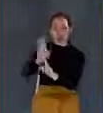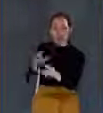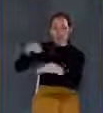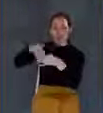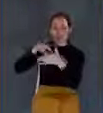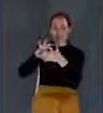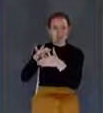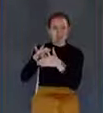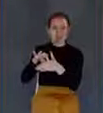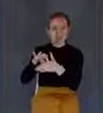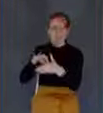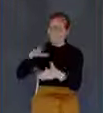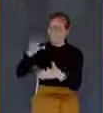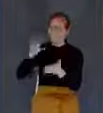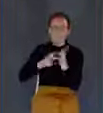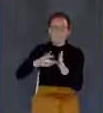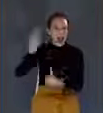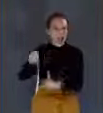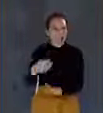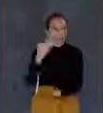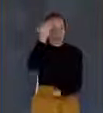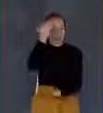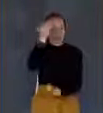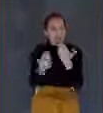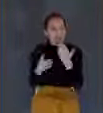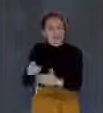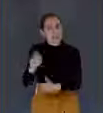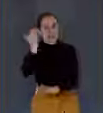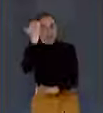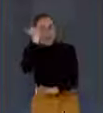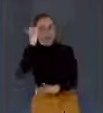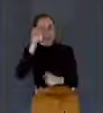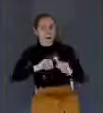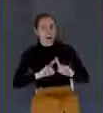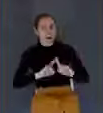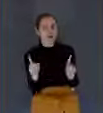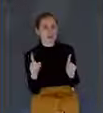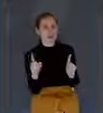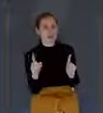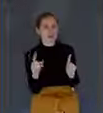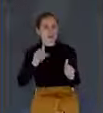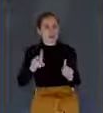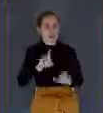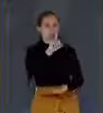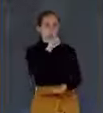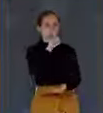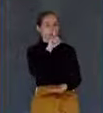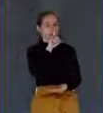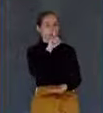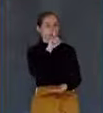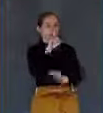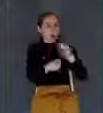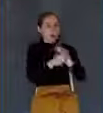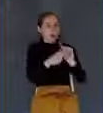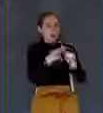disciples because the answer to their question was so mysterious. It was so theologically difficult,